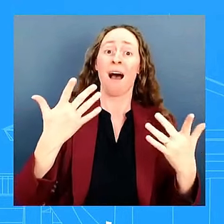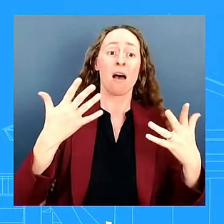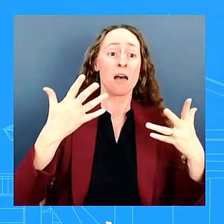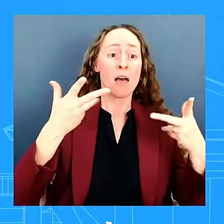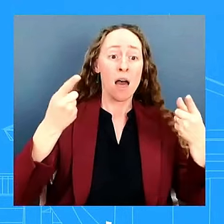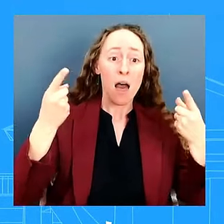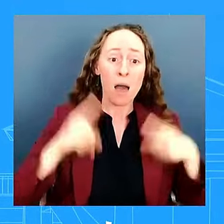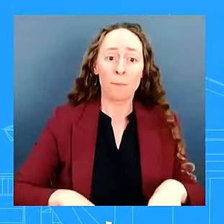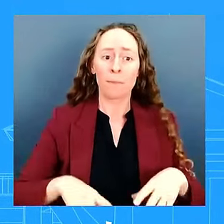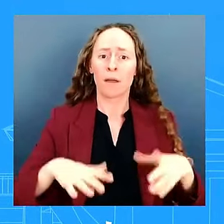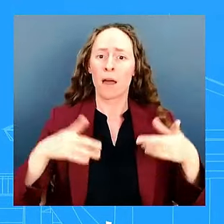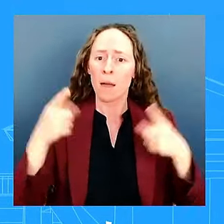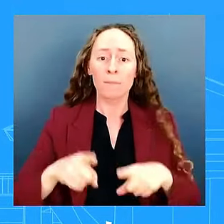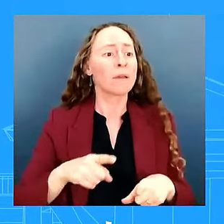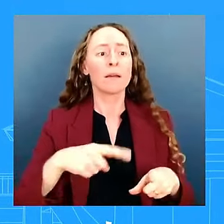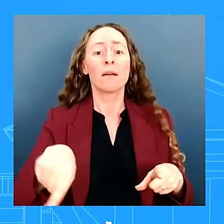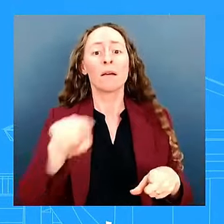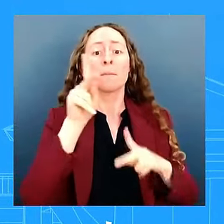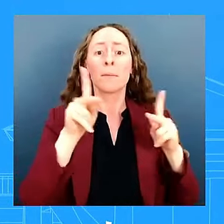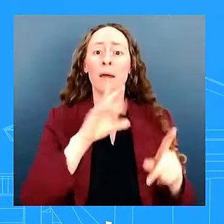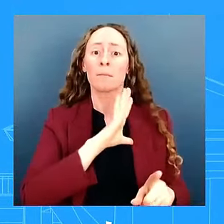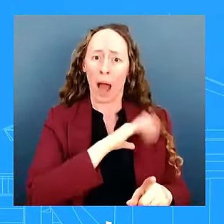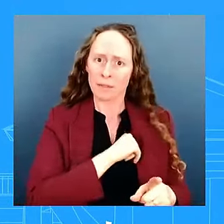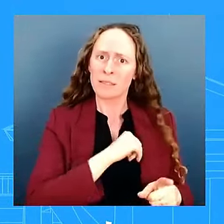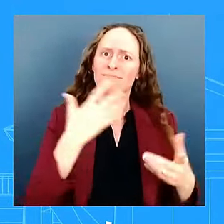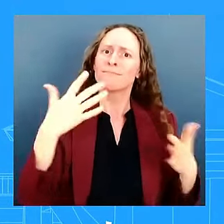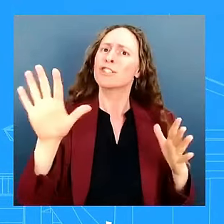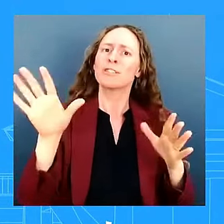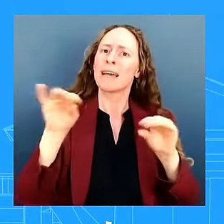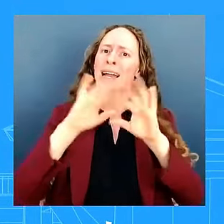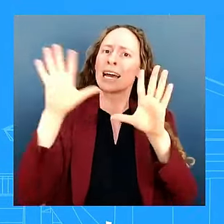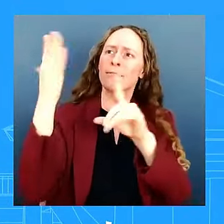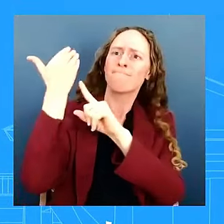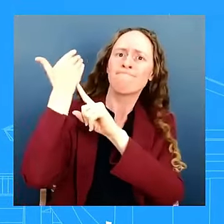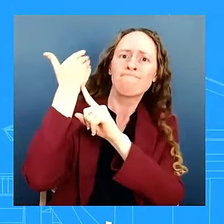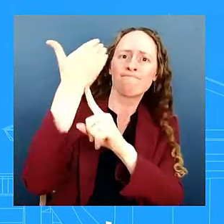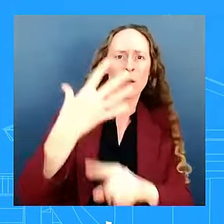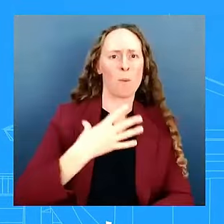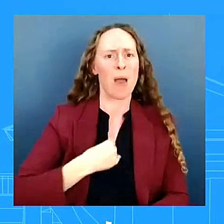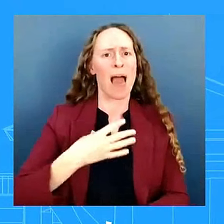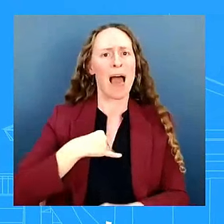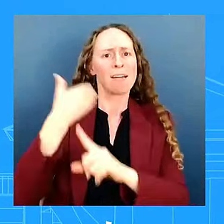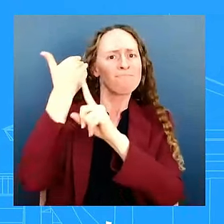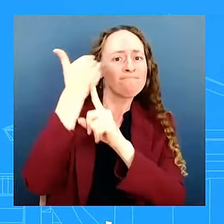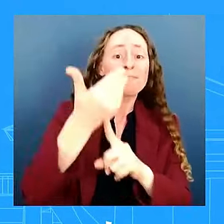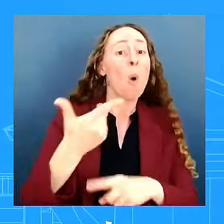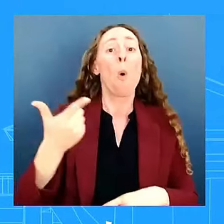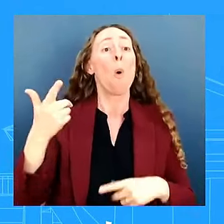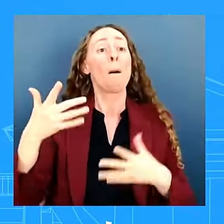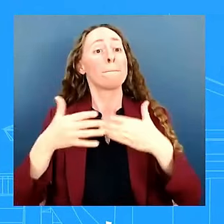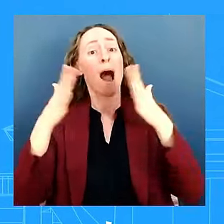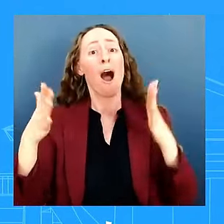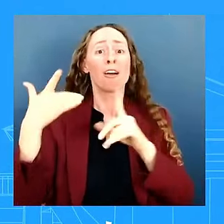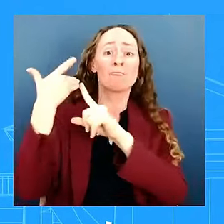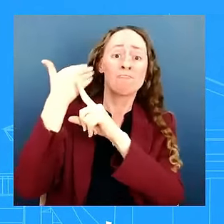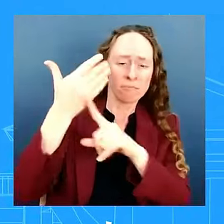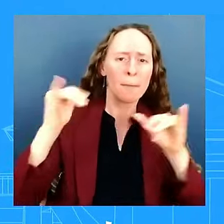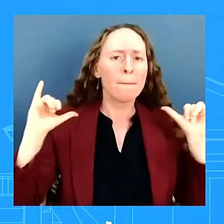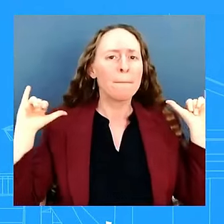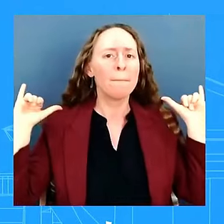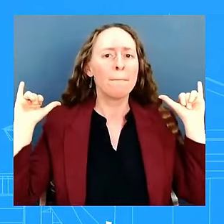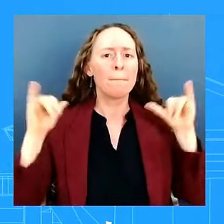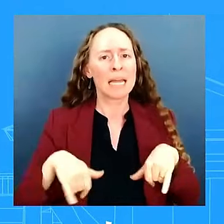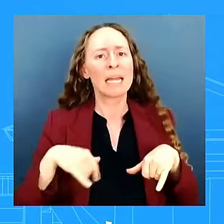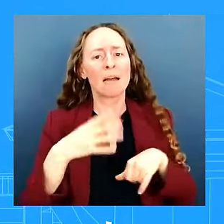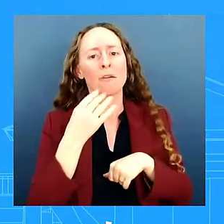by the idf or american citizens whether it's shireen abakla or aisha noor or others is the white house satisfied that israel ever